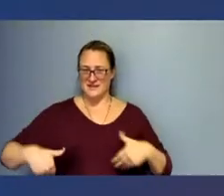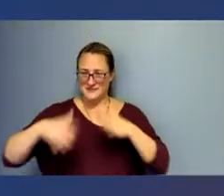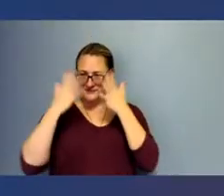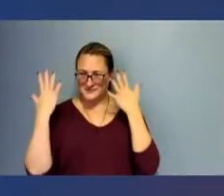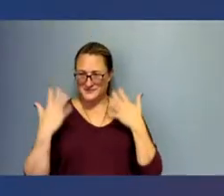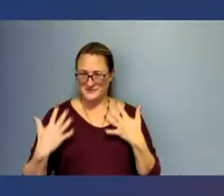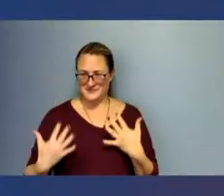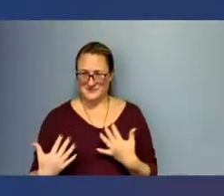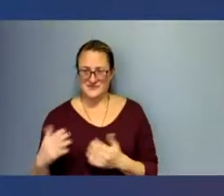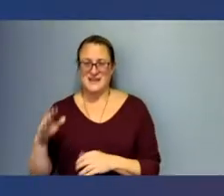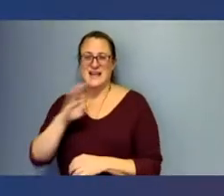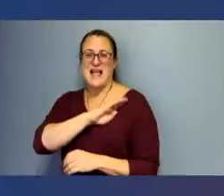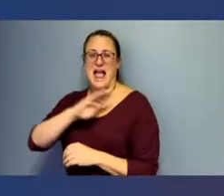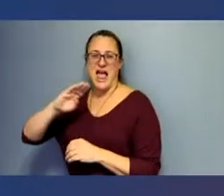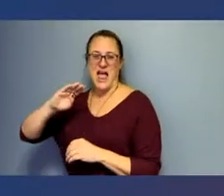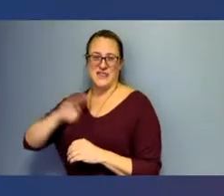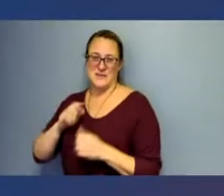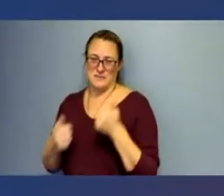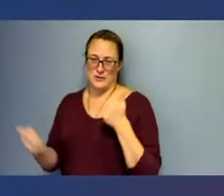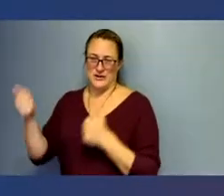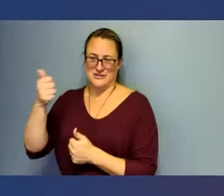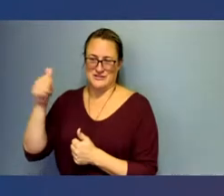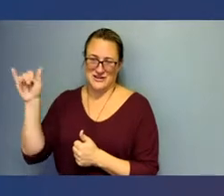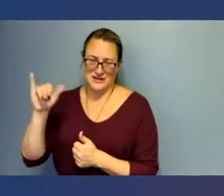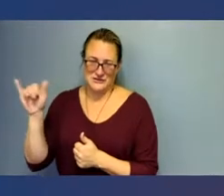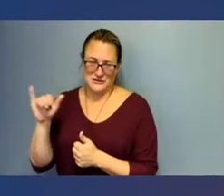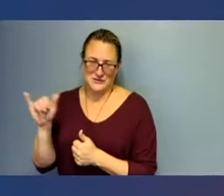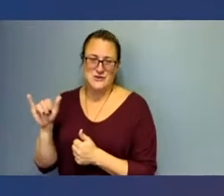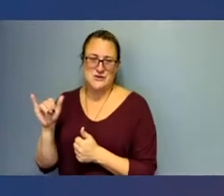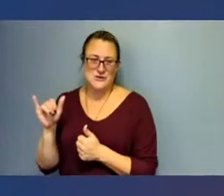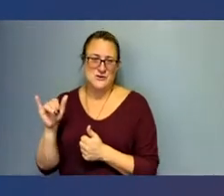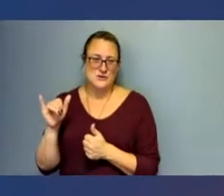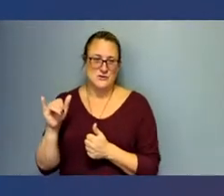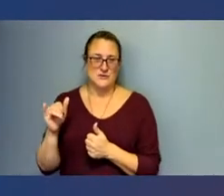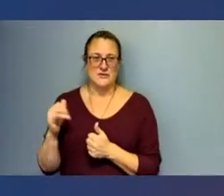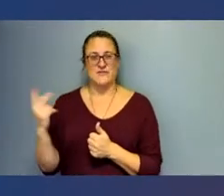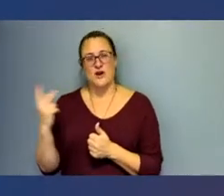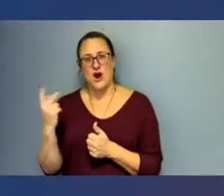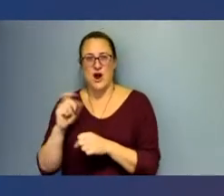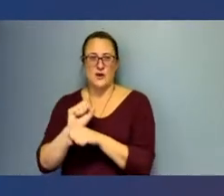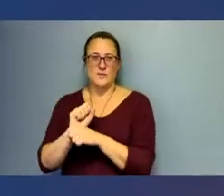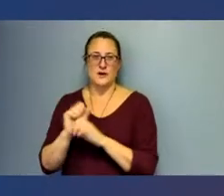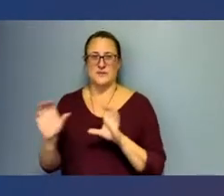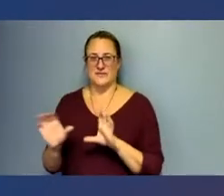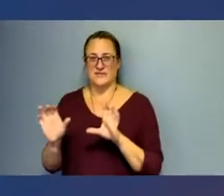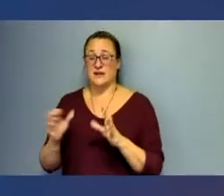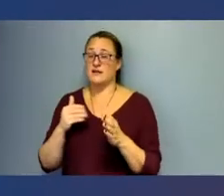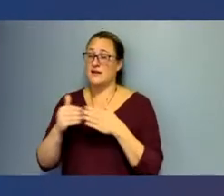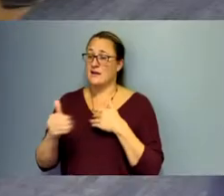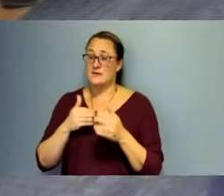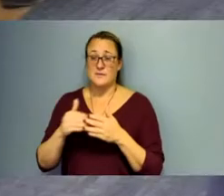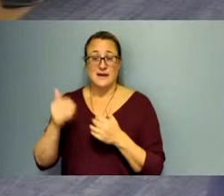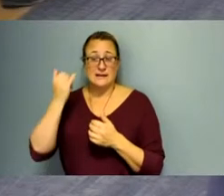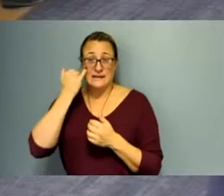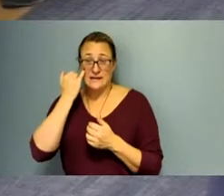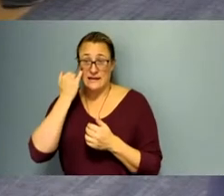And our board chair, I would like to honor our board chair for the work that we've done. And please, if there's anything that we could ever do, please do not